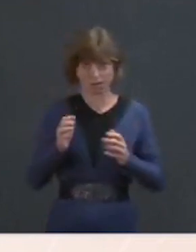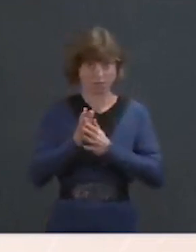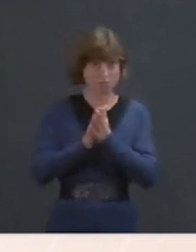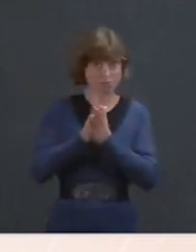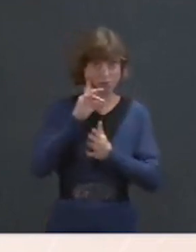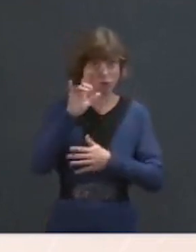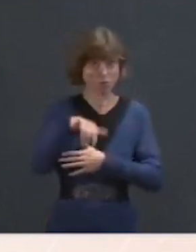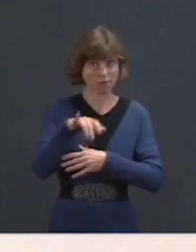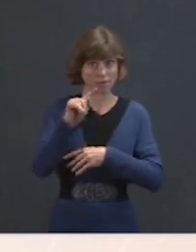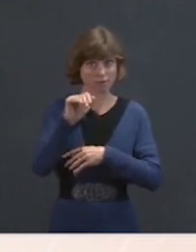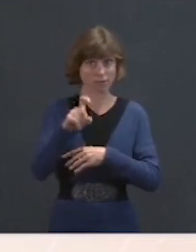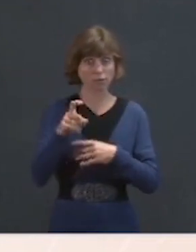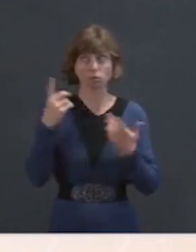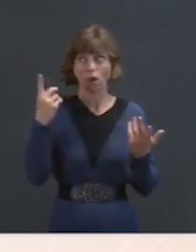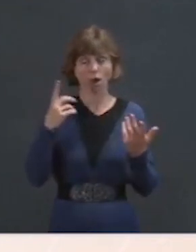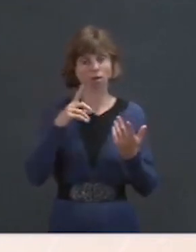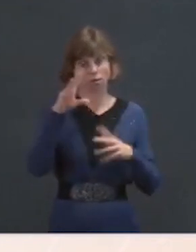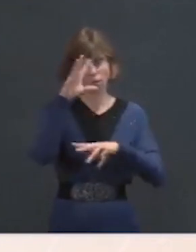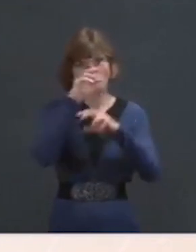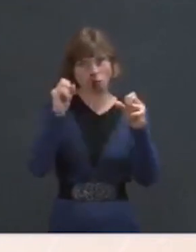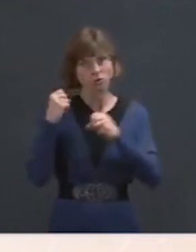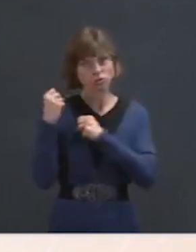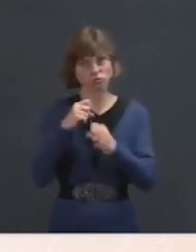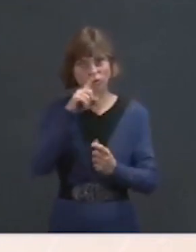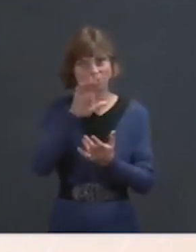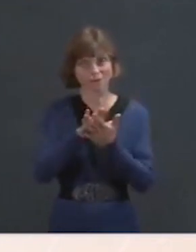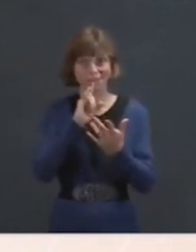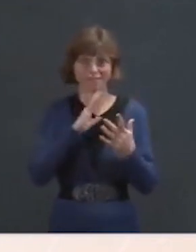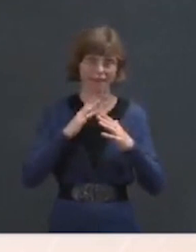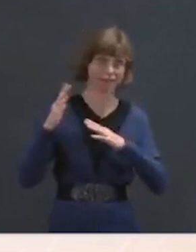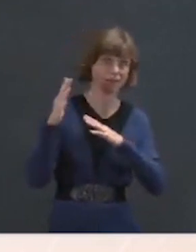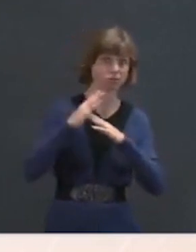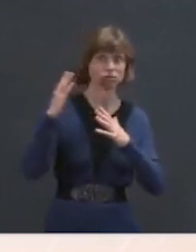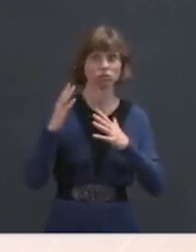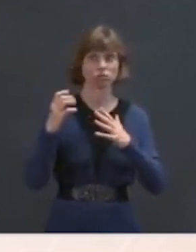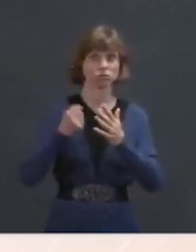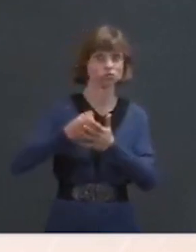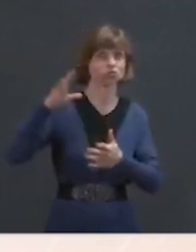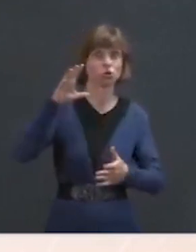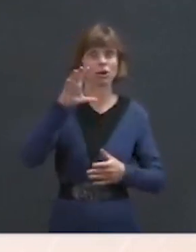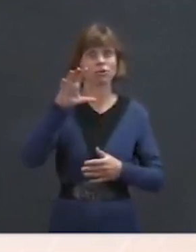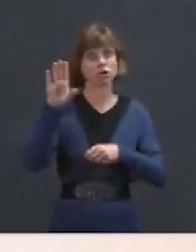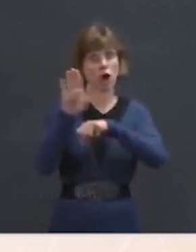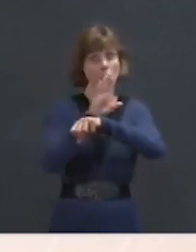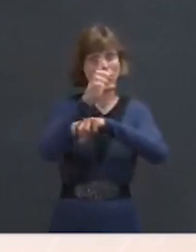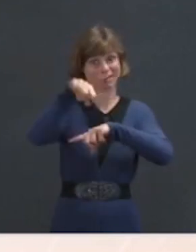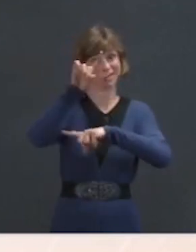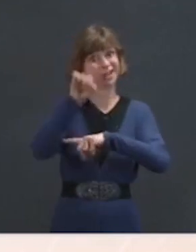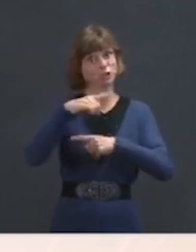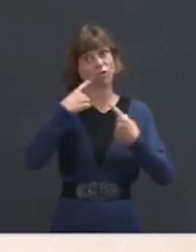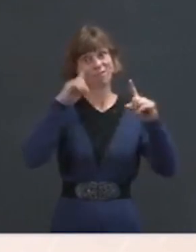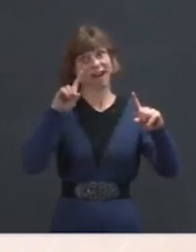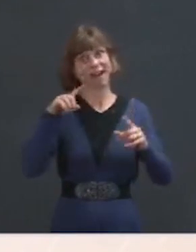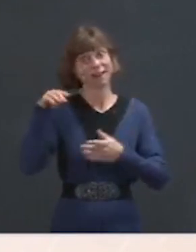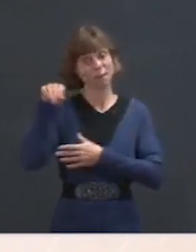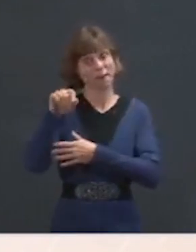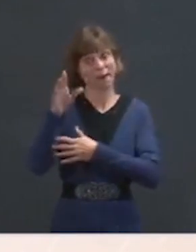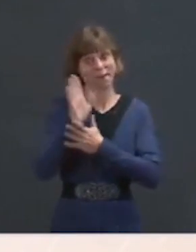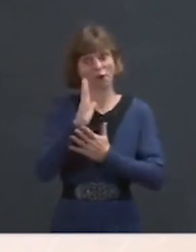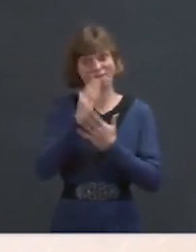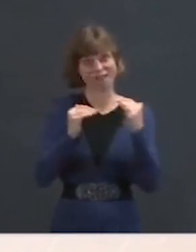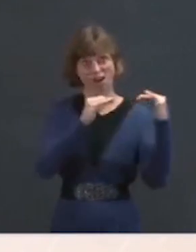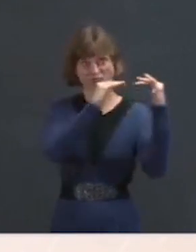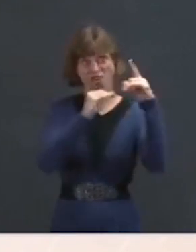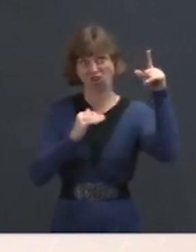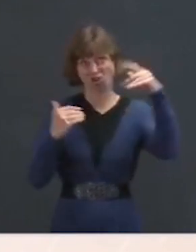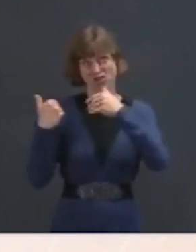Well, the president strongly believes that the ultra-wealthy and corporations need to finally start paying their fair share and that our economy and